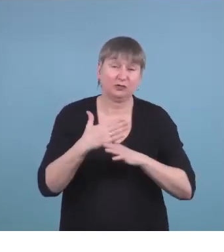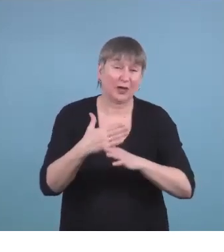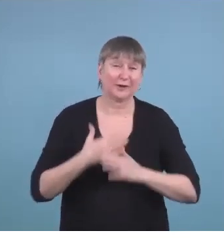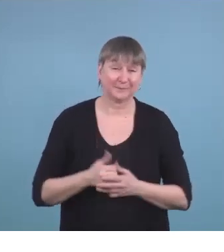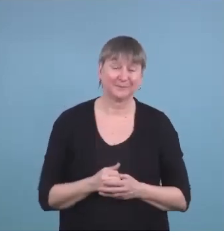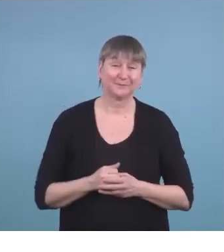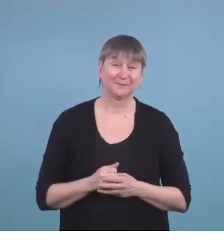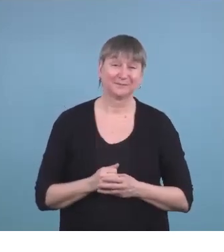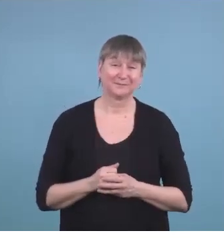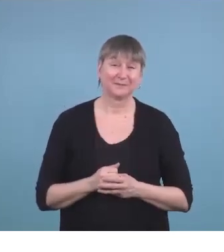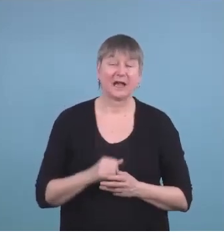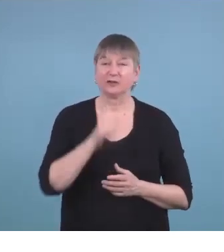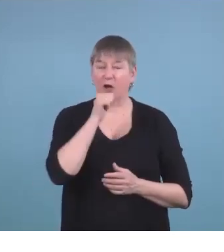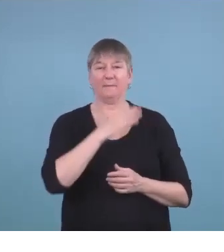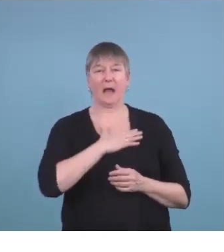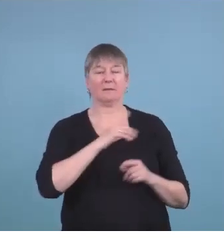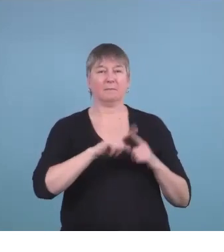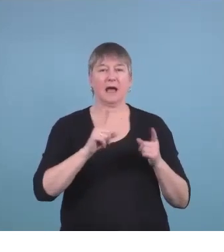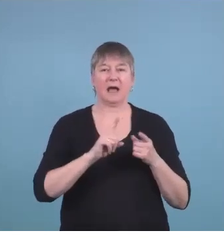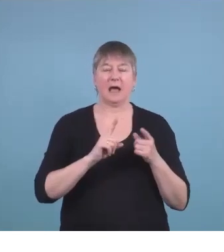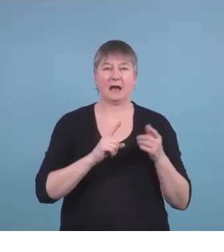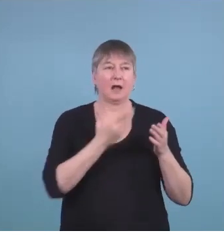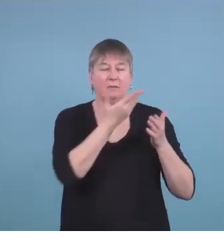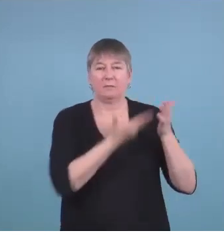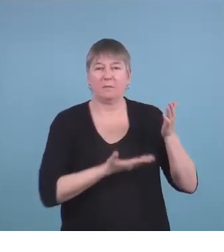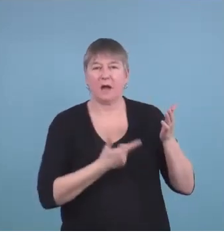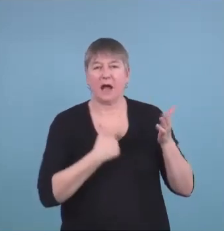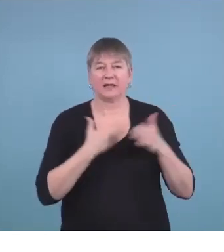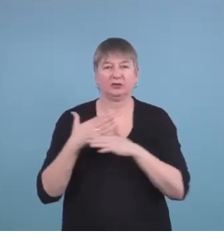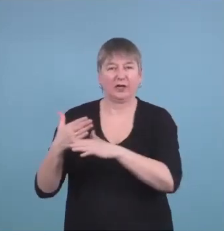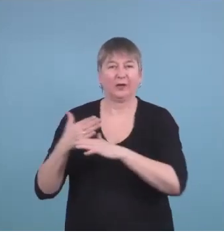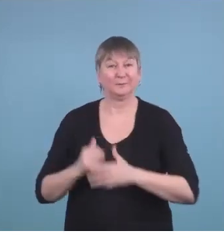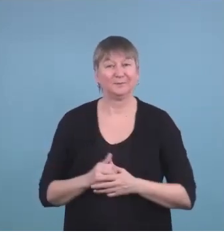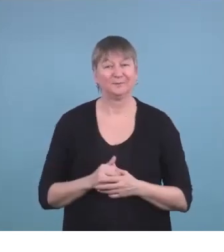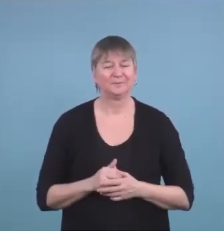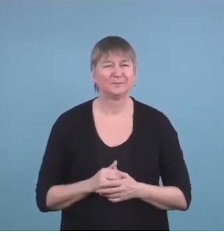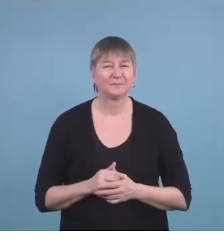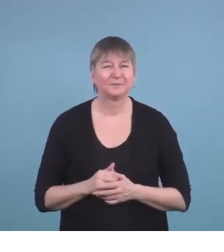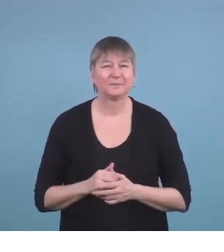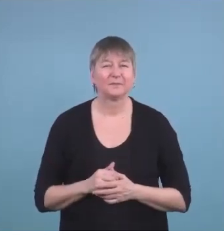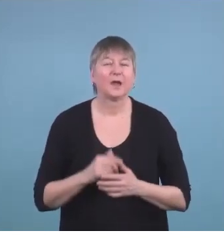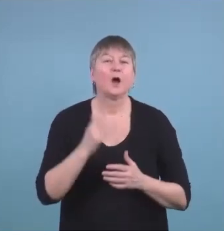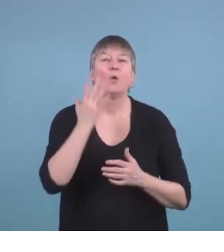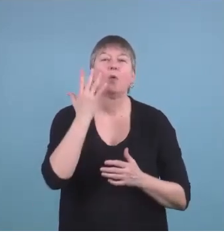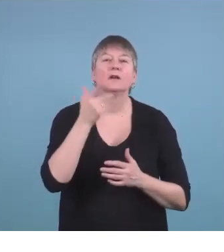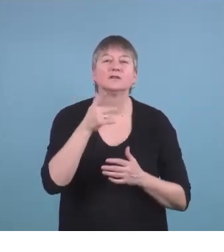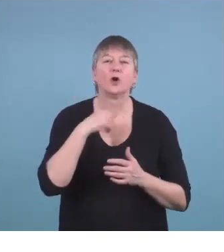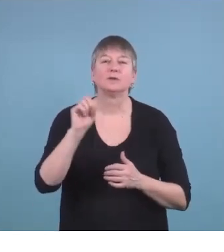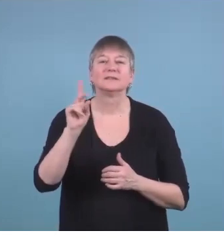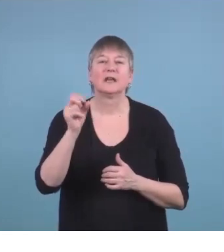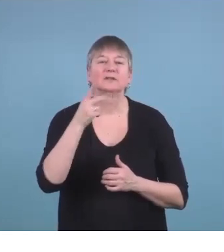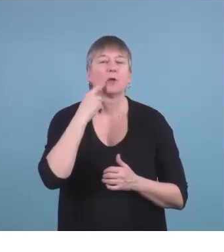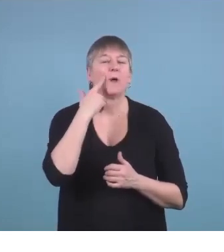It's not from me, but they have told me I can share it. Why don't you share it with me and I'll send it out to the